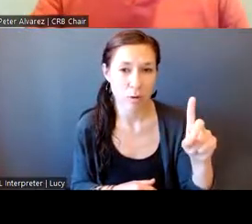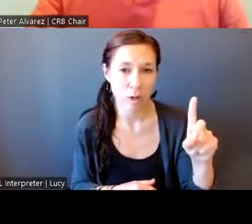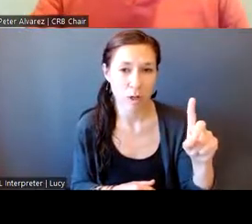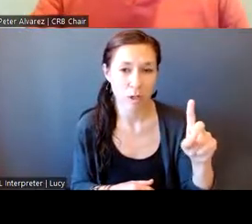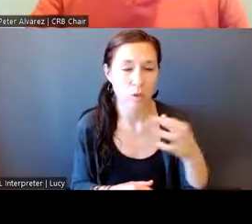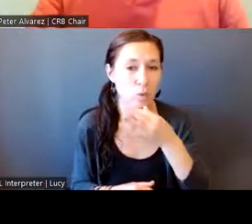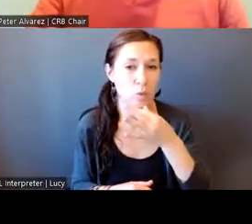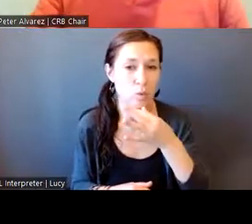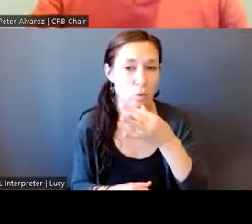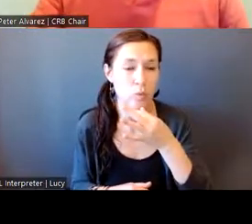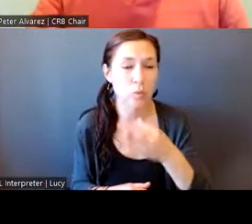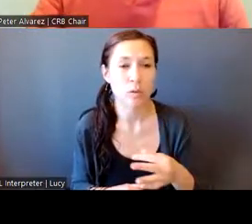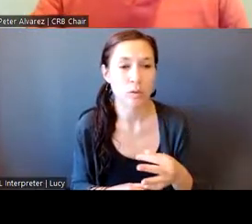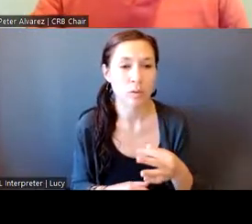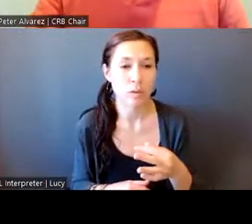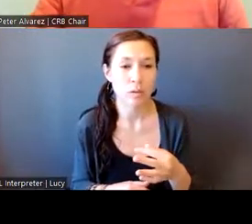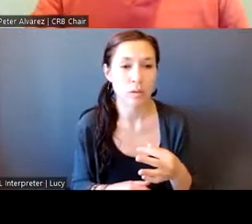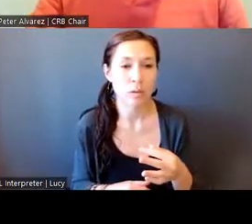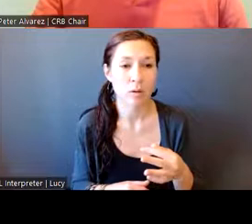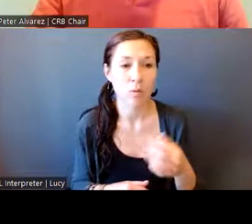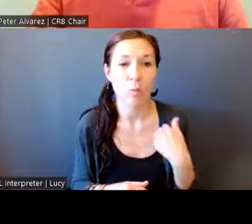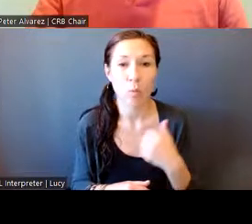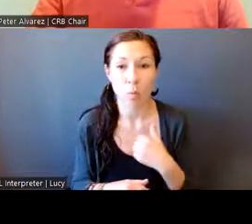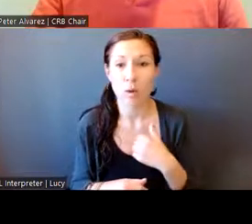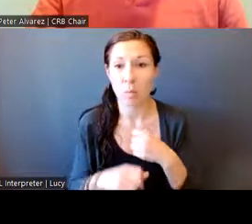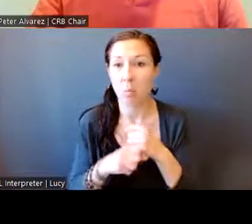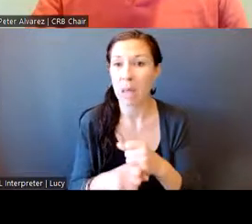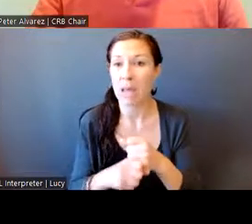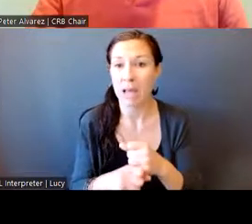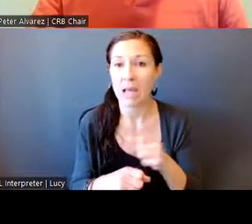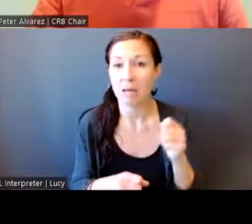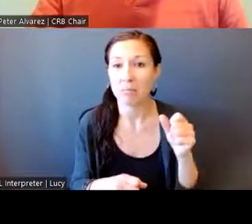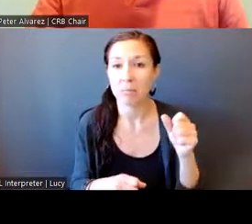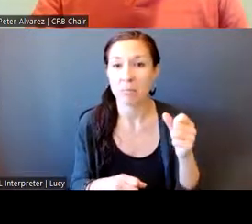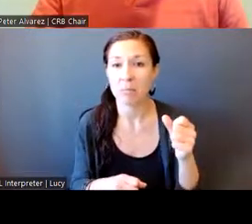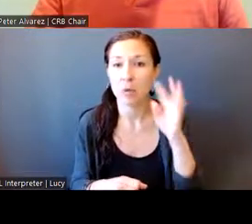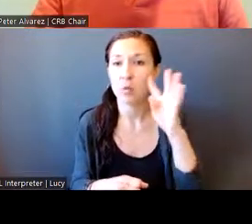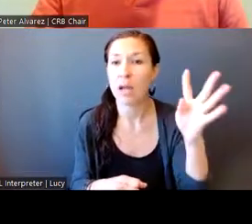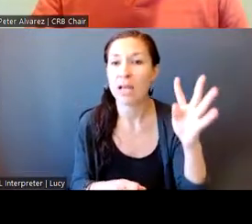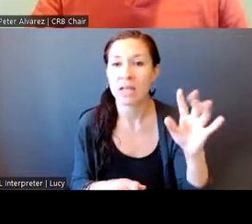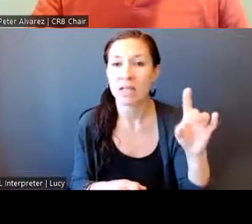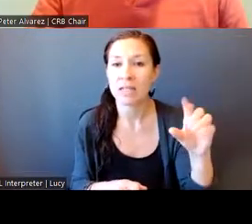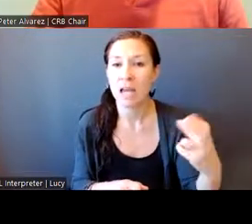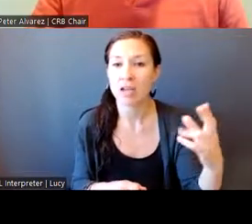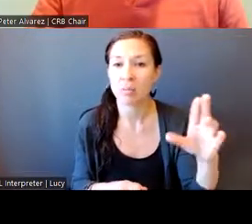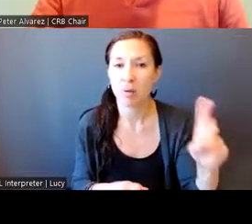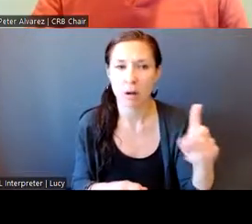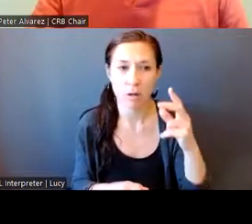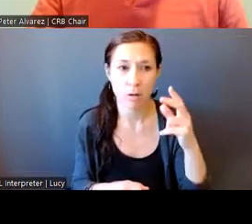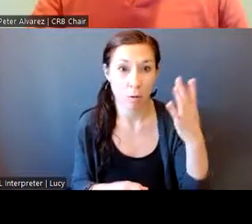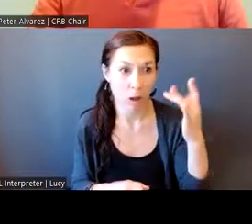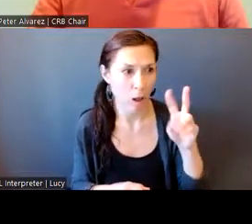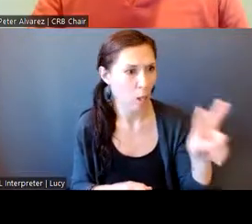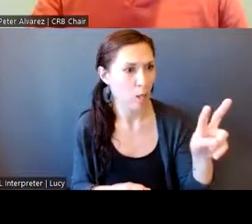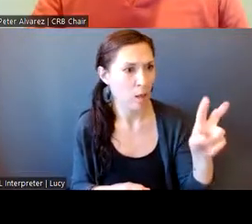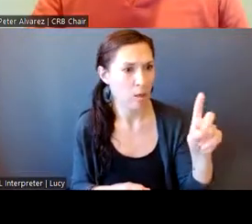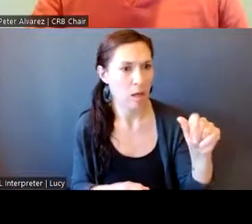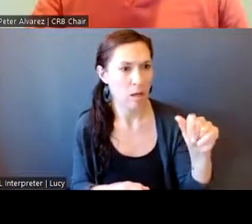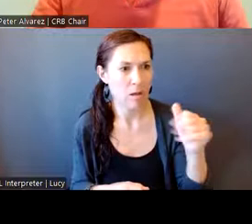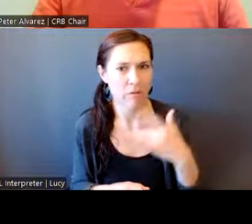because the data was so alarming. So this right now is the